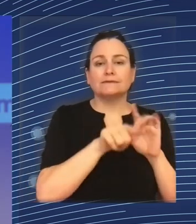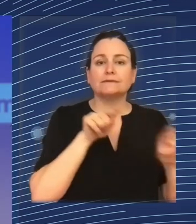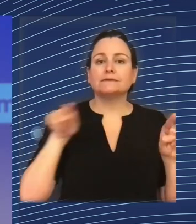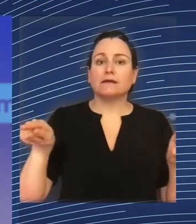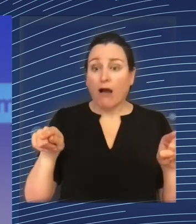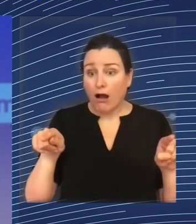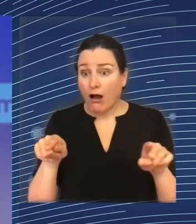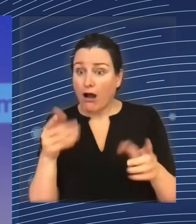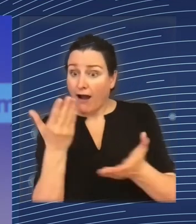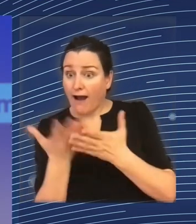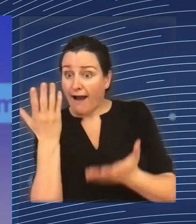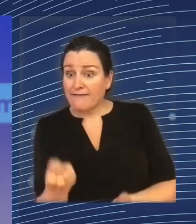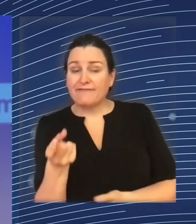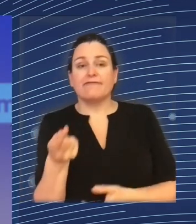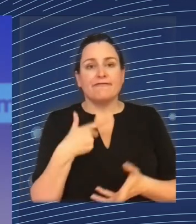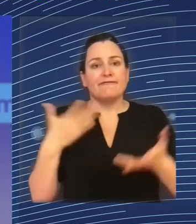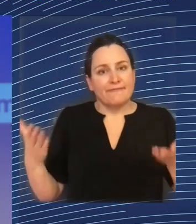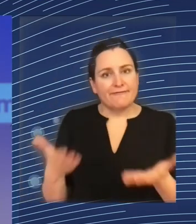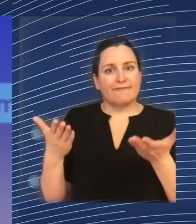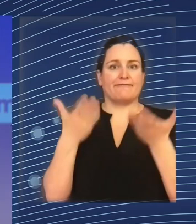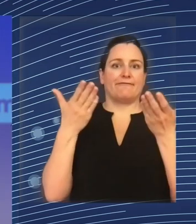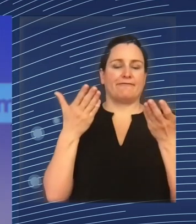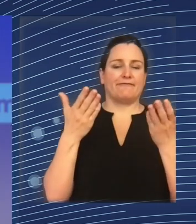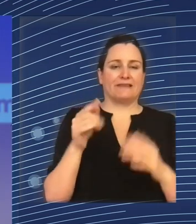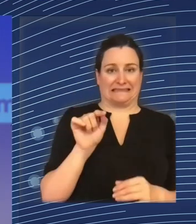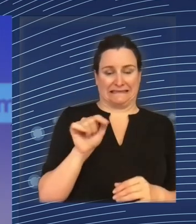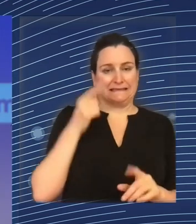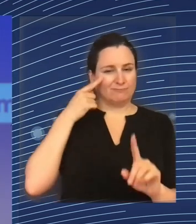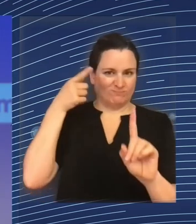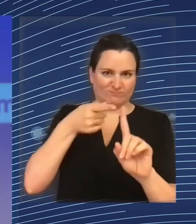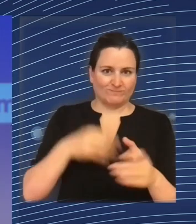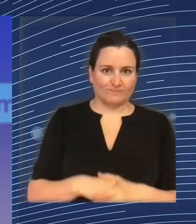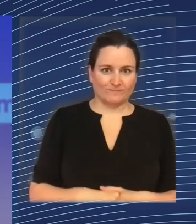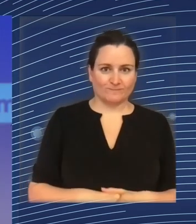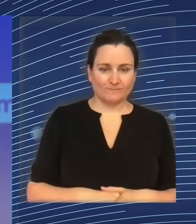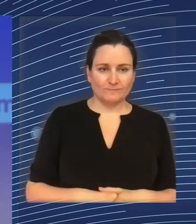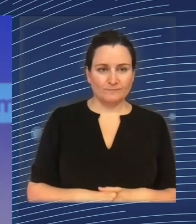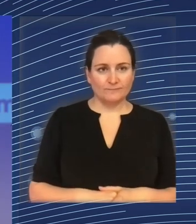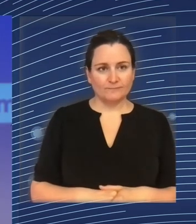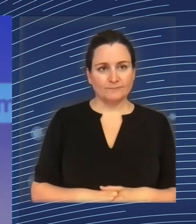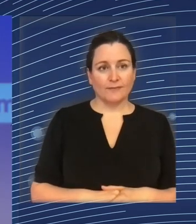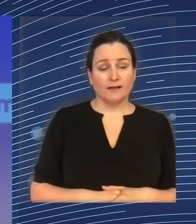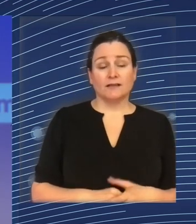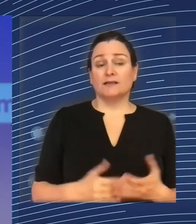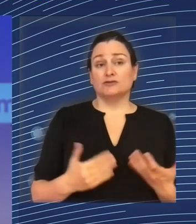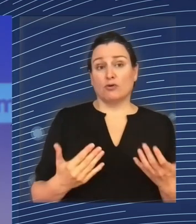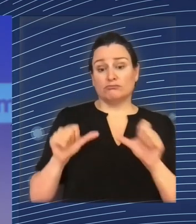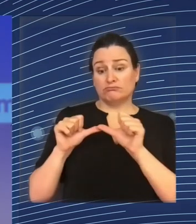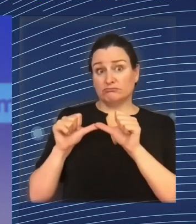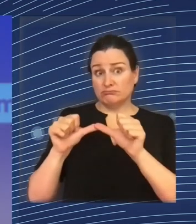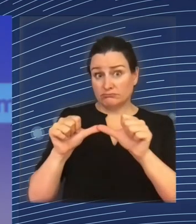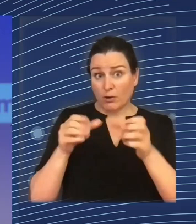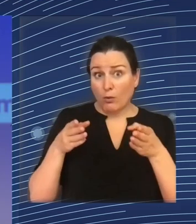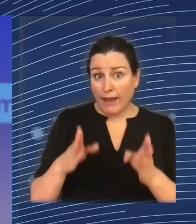And that potential can actually help address, if it's tapped adequately in a sustainable way, can help address some of the